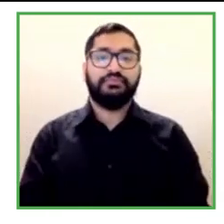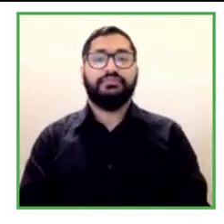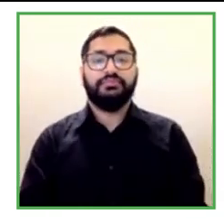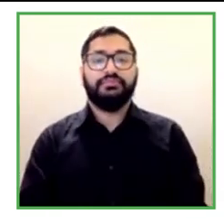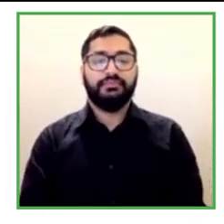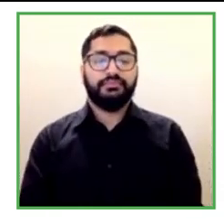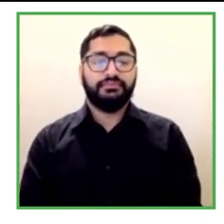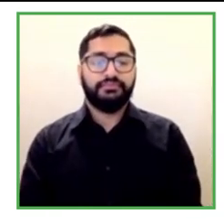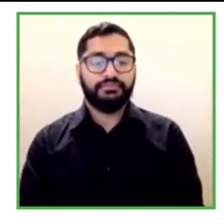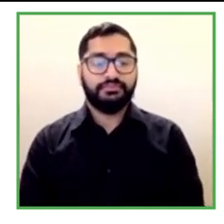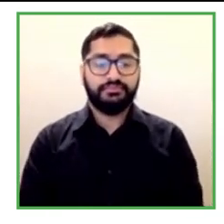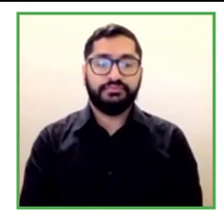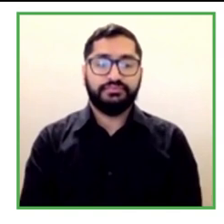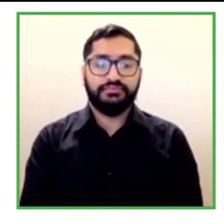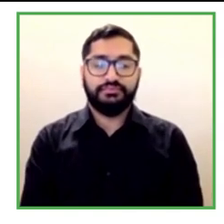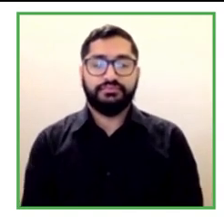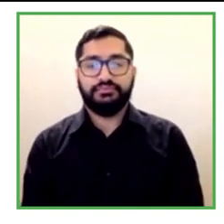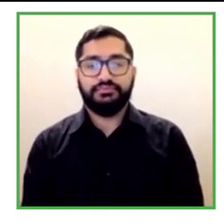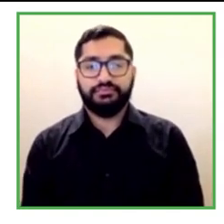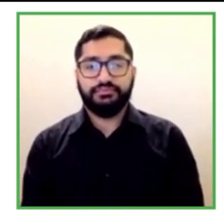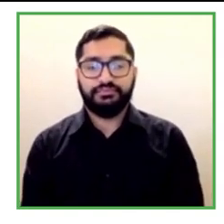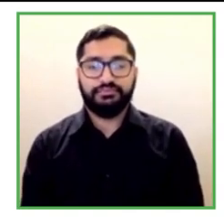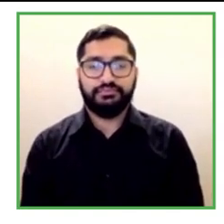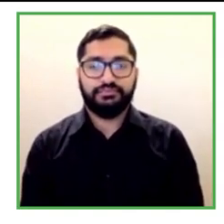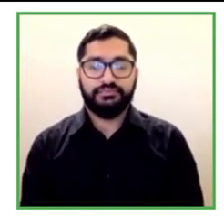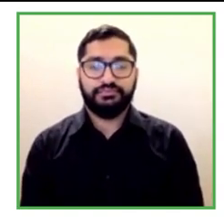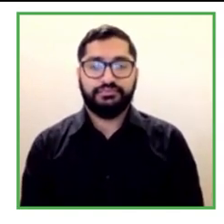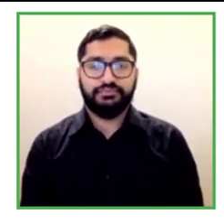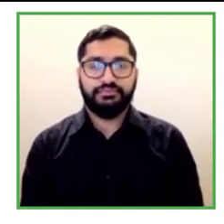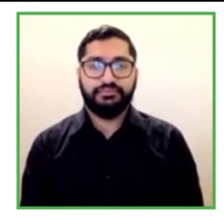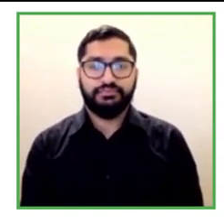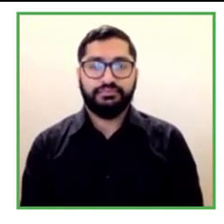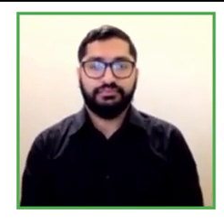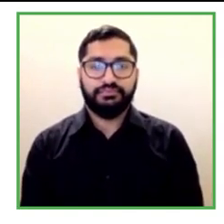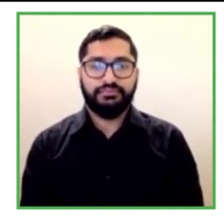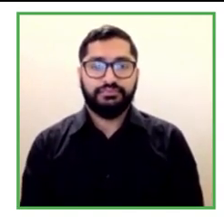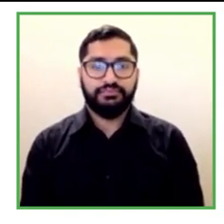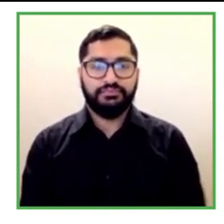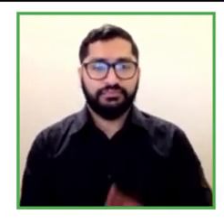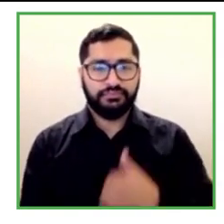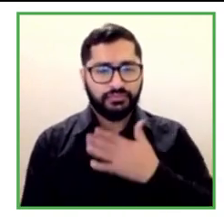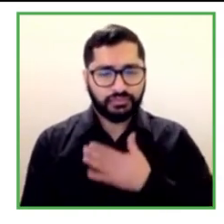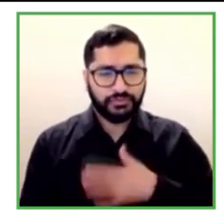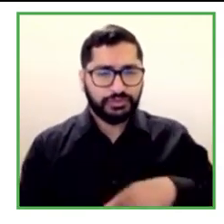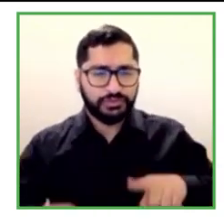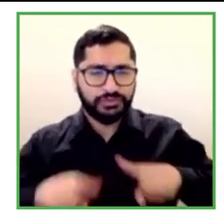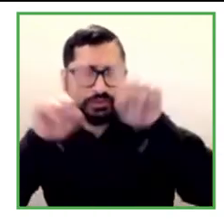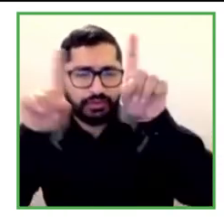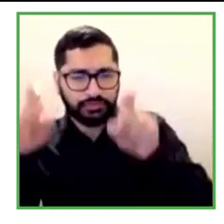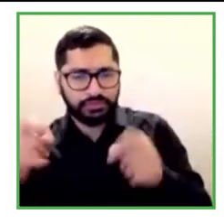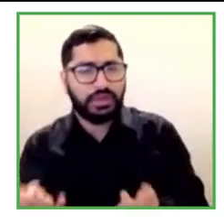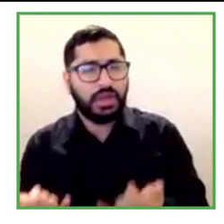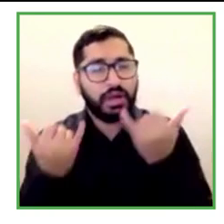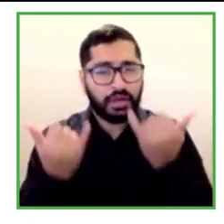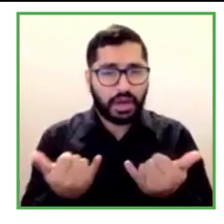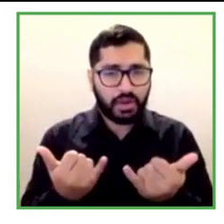Yeah, I would like to ask you now about your predictions about the future of work, Tatia.